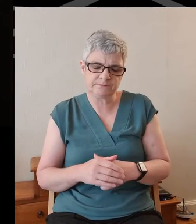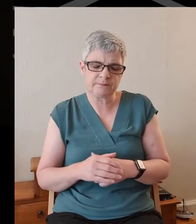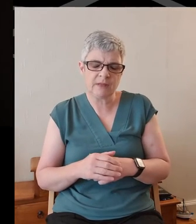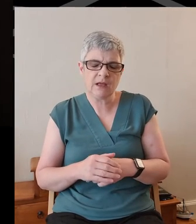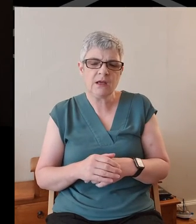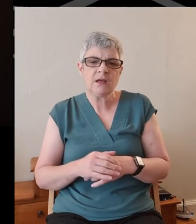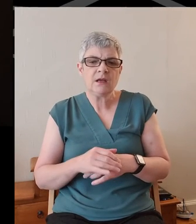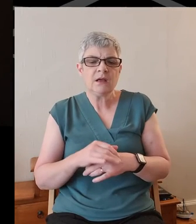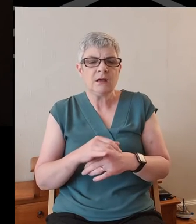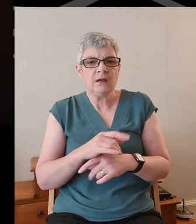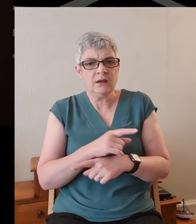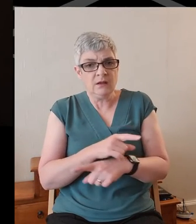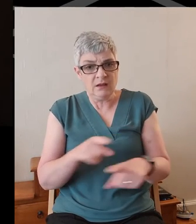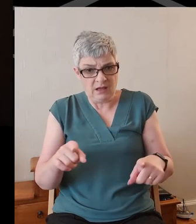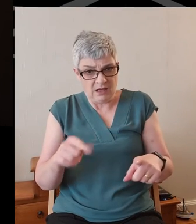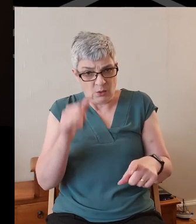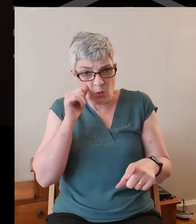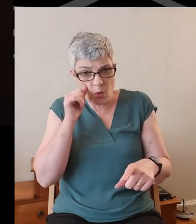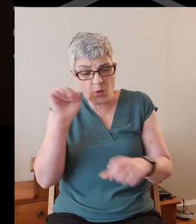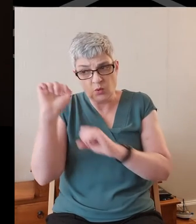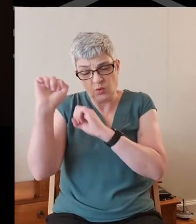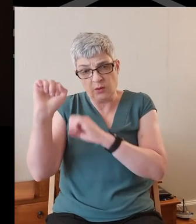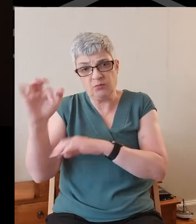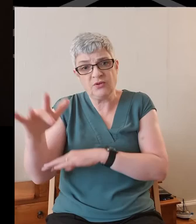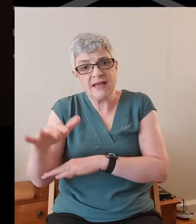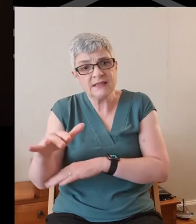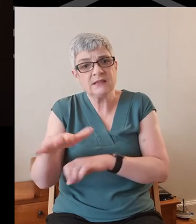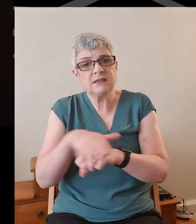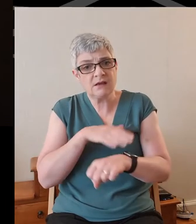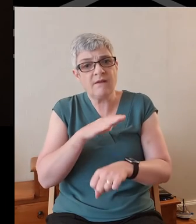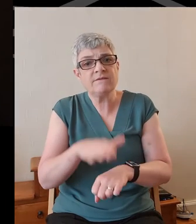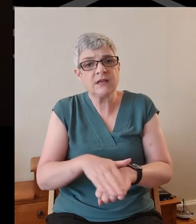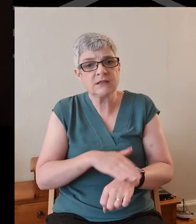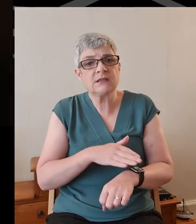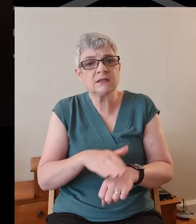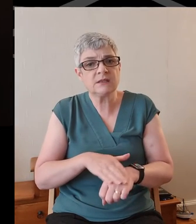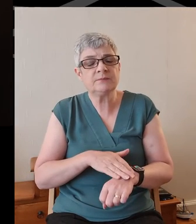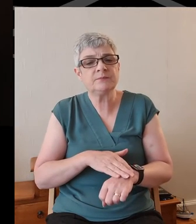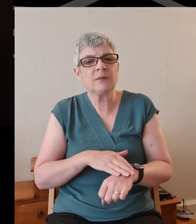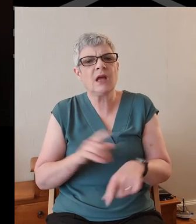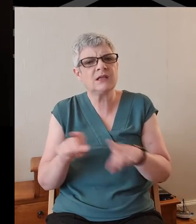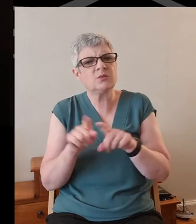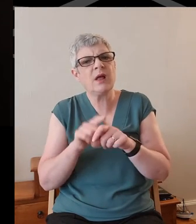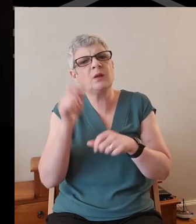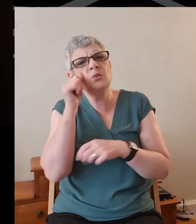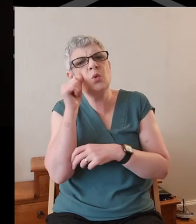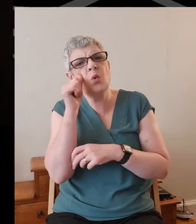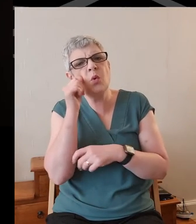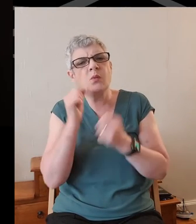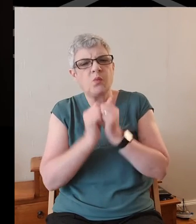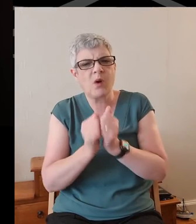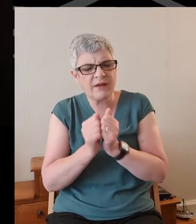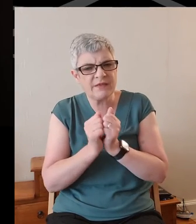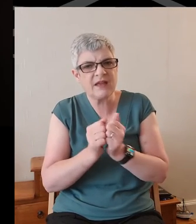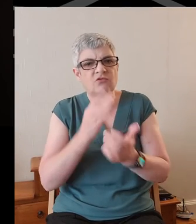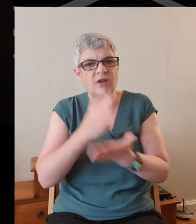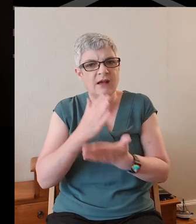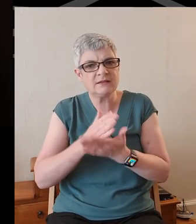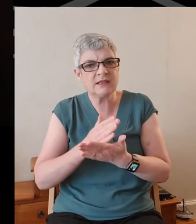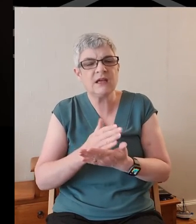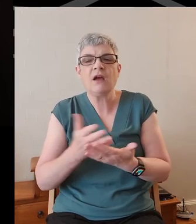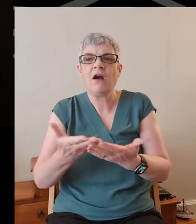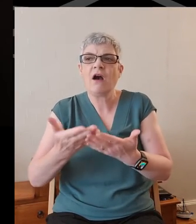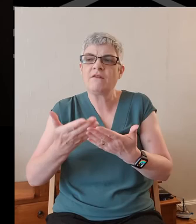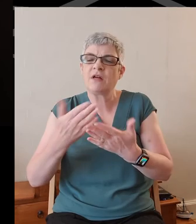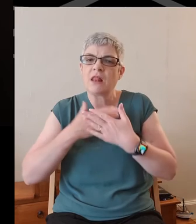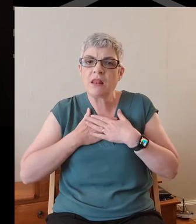May they know your presence and your comfort and also might they know the worth and the reality of love given and love